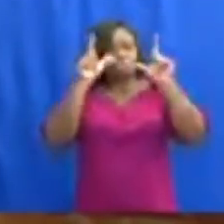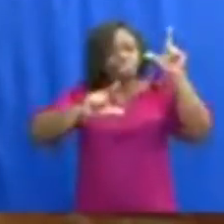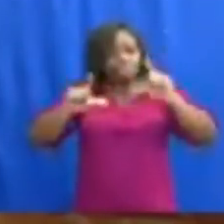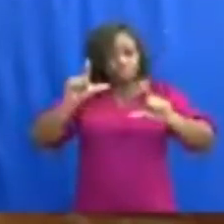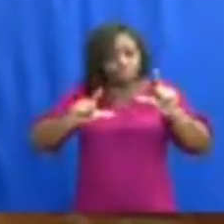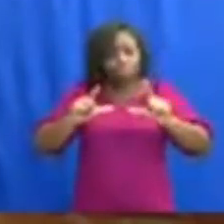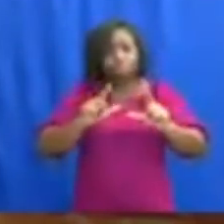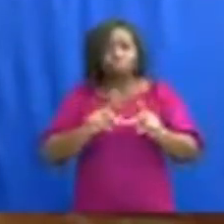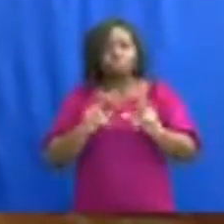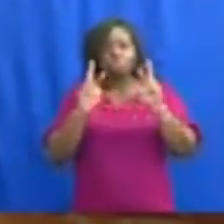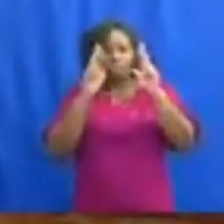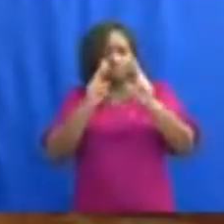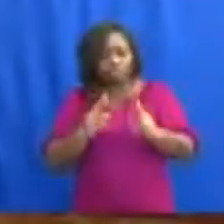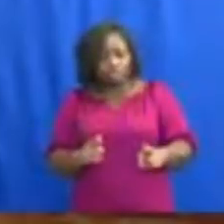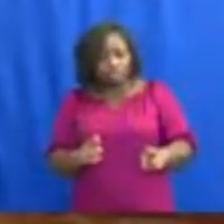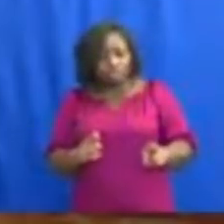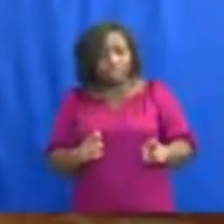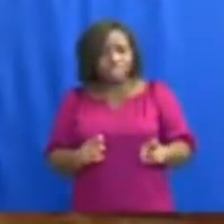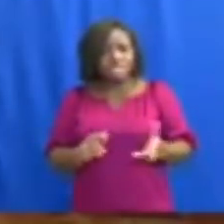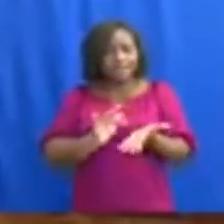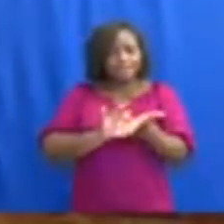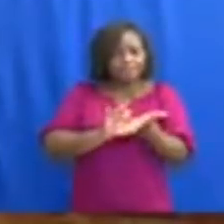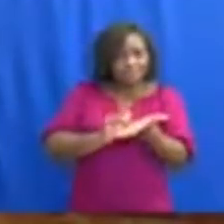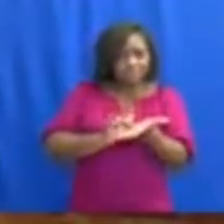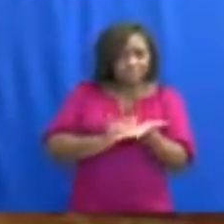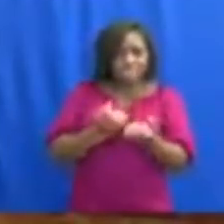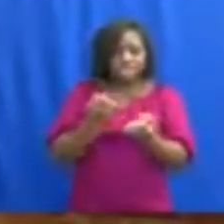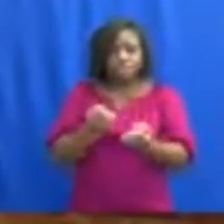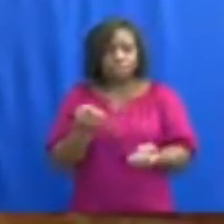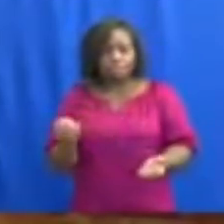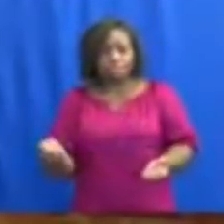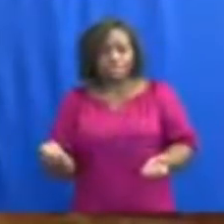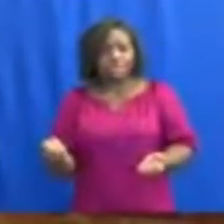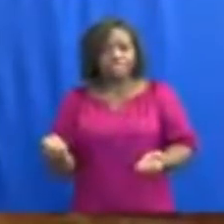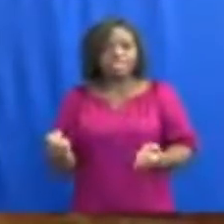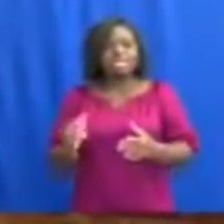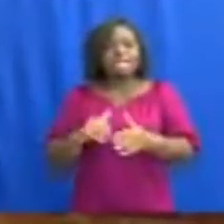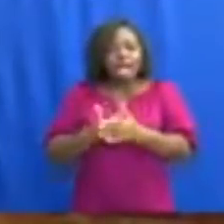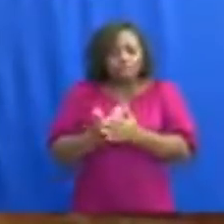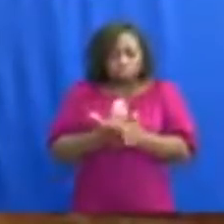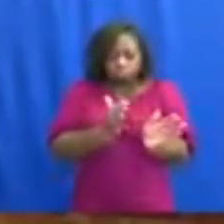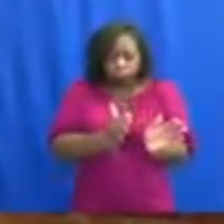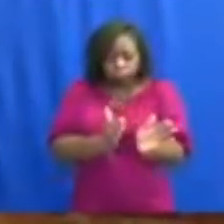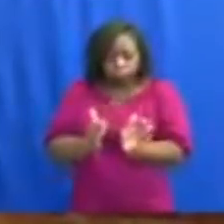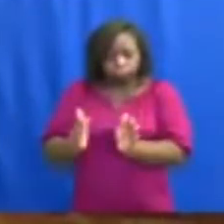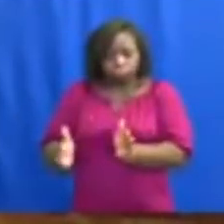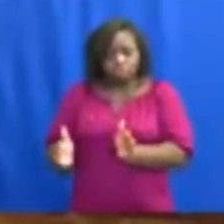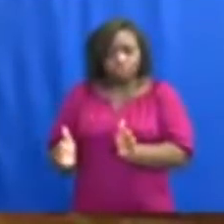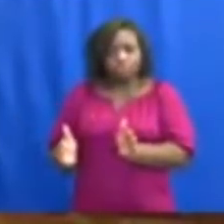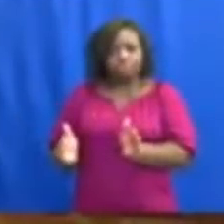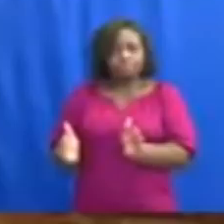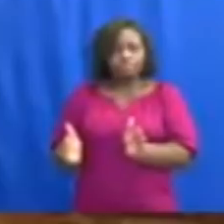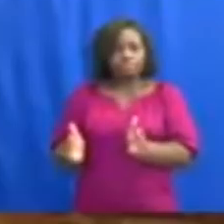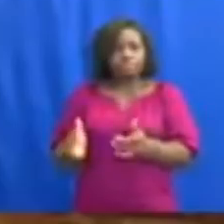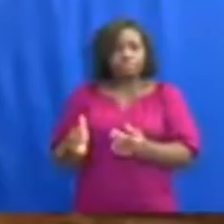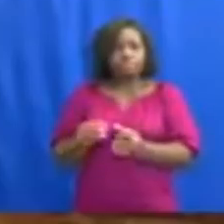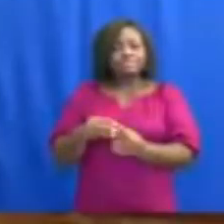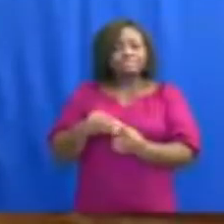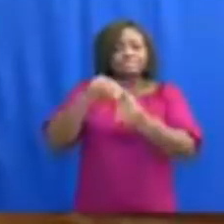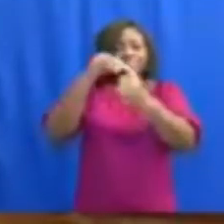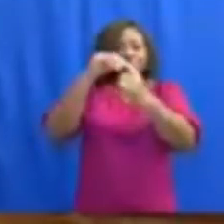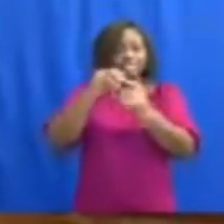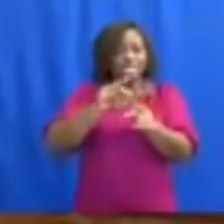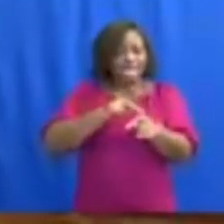medicines, consumables, and equipment. And formal arrangements for a pool of specialist health